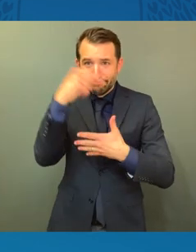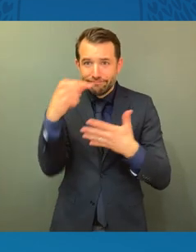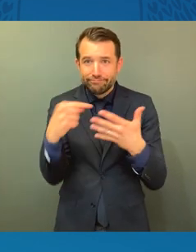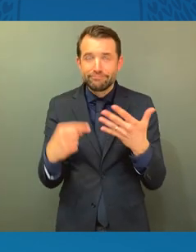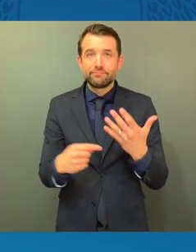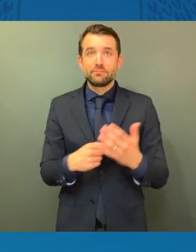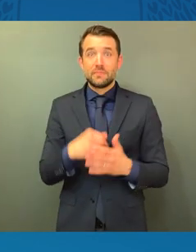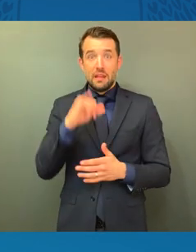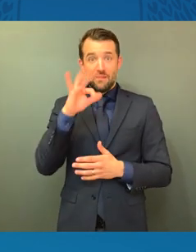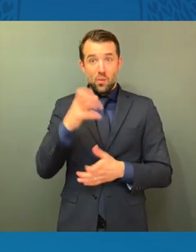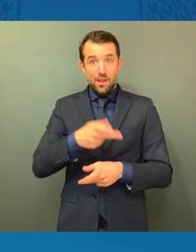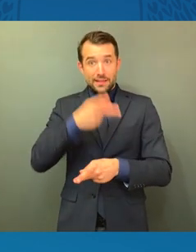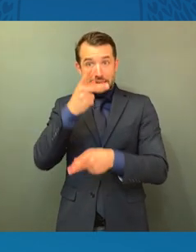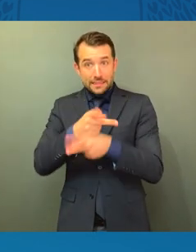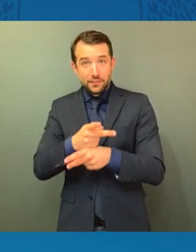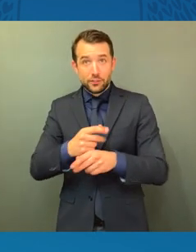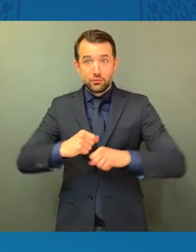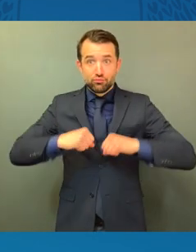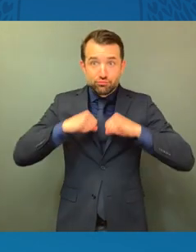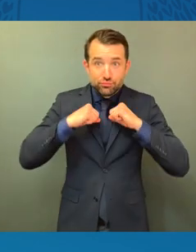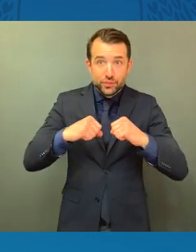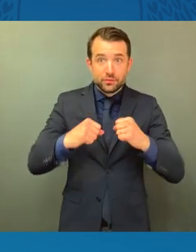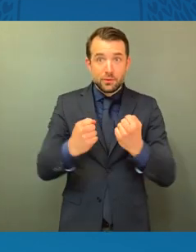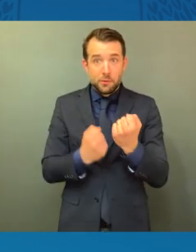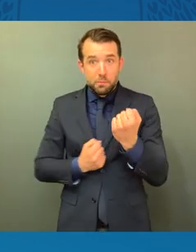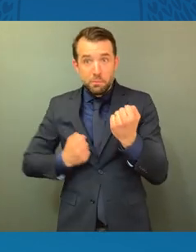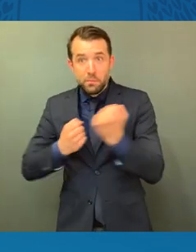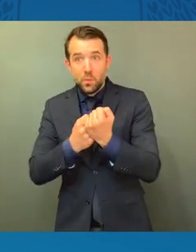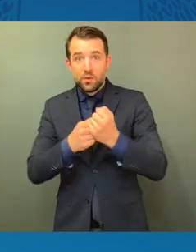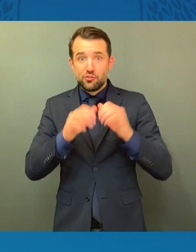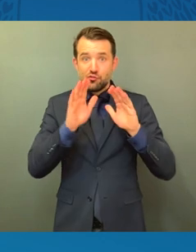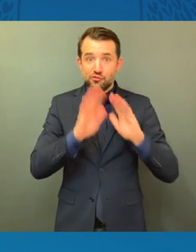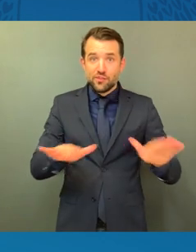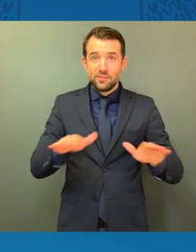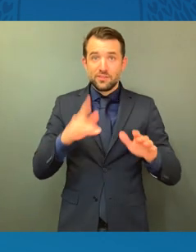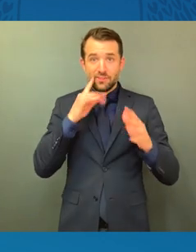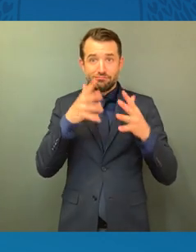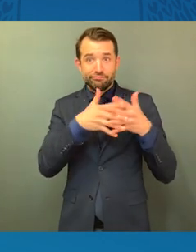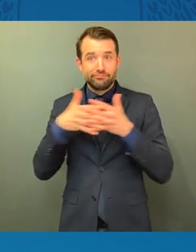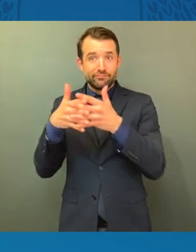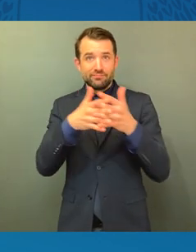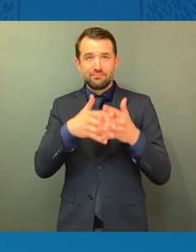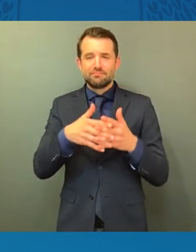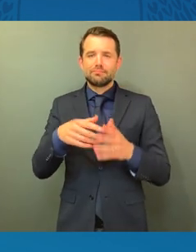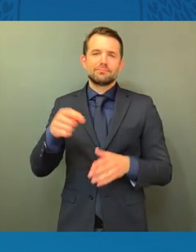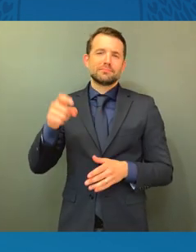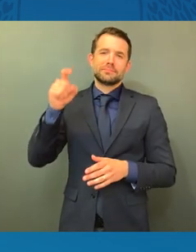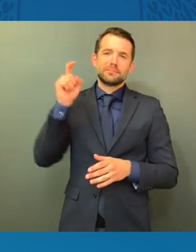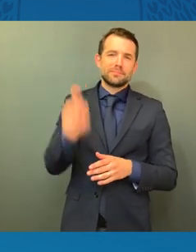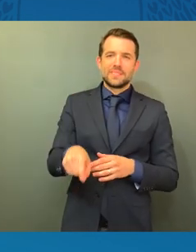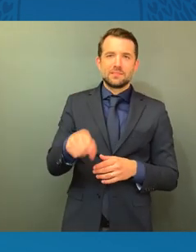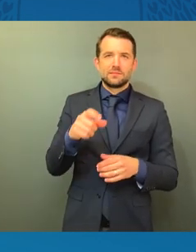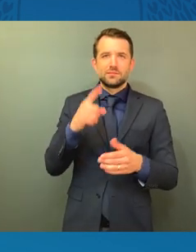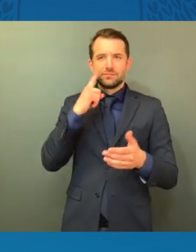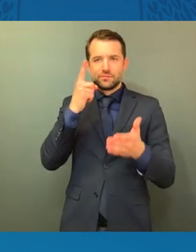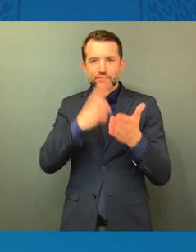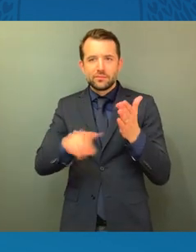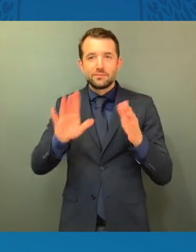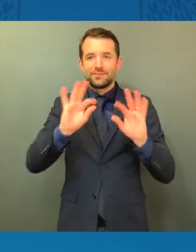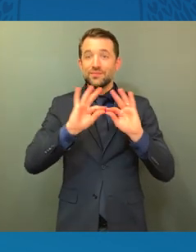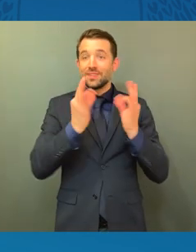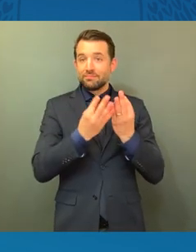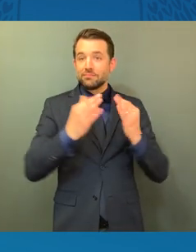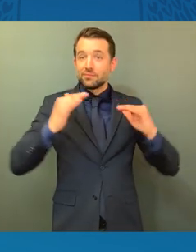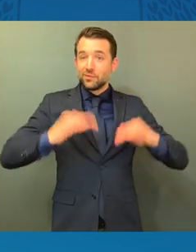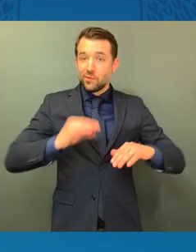protect, and support the children of our nation, we must do that in the context in the families in which they are being raised and address